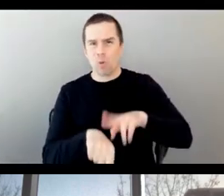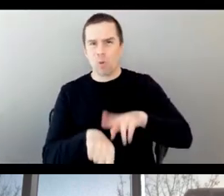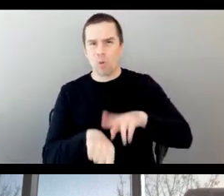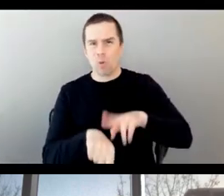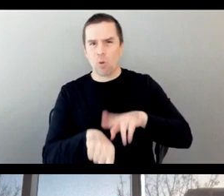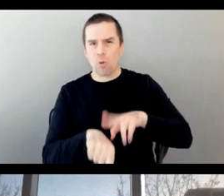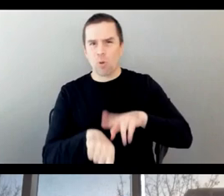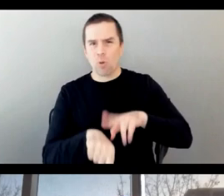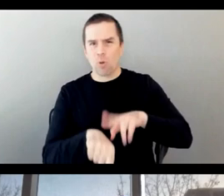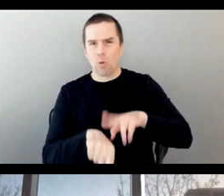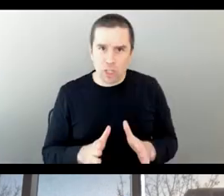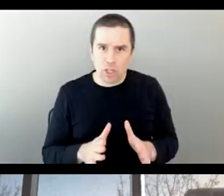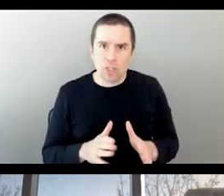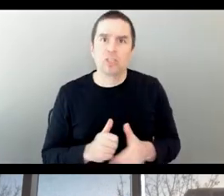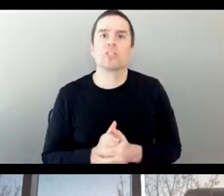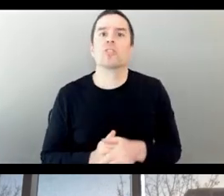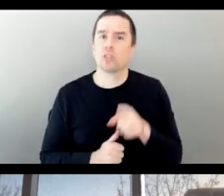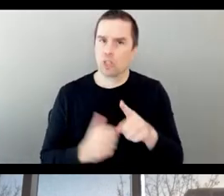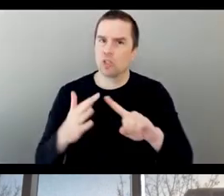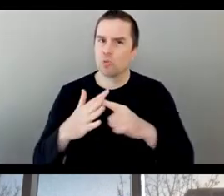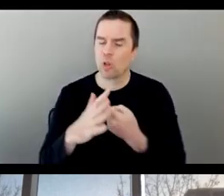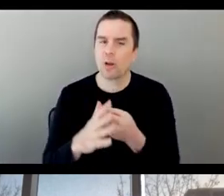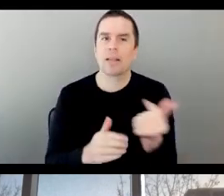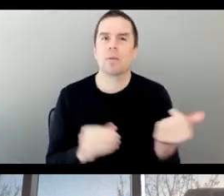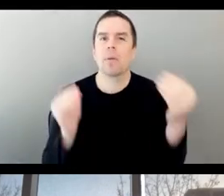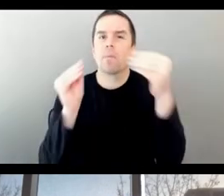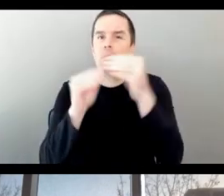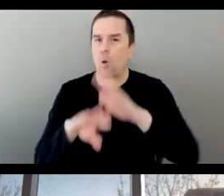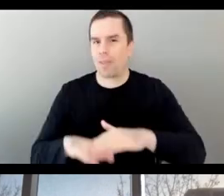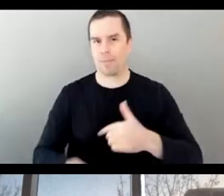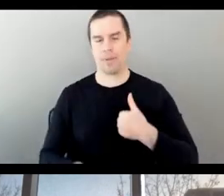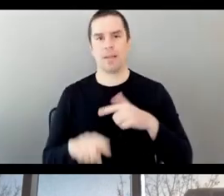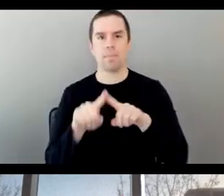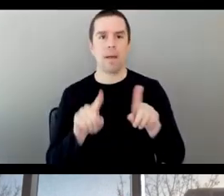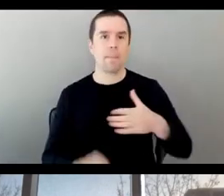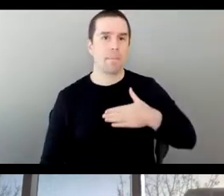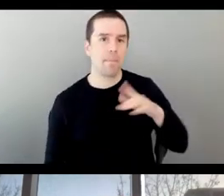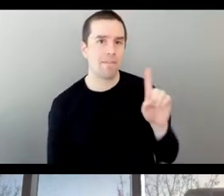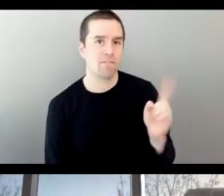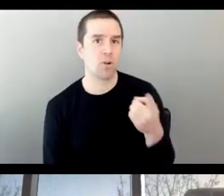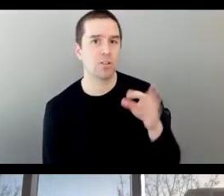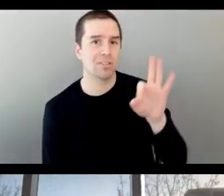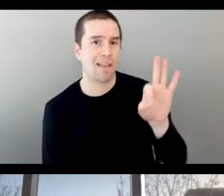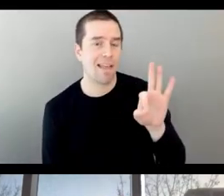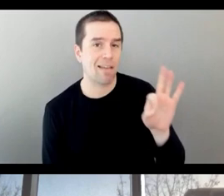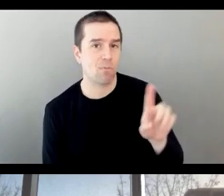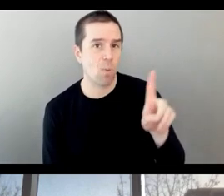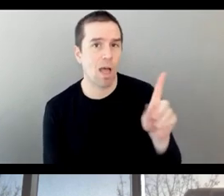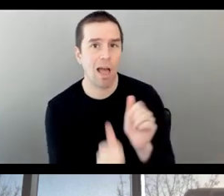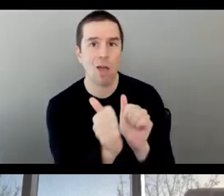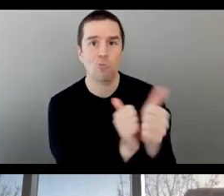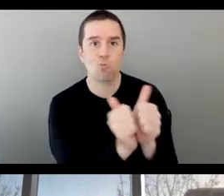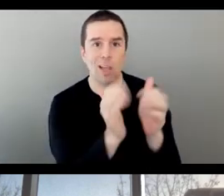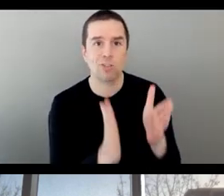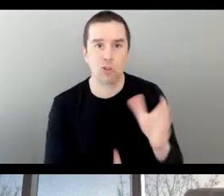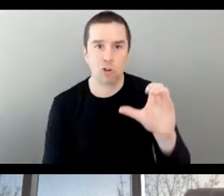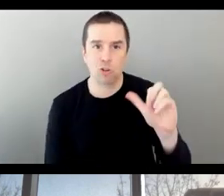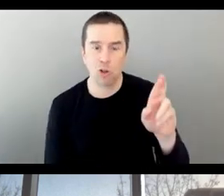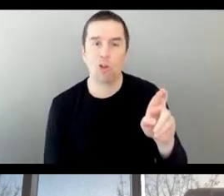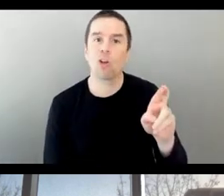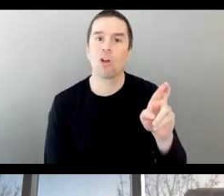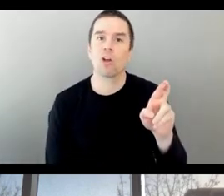years old. I mean, obviously, apart from just the competition and obviously the, you know, the